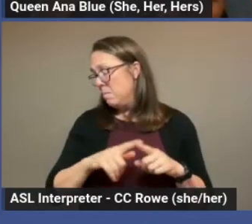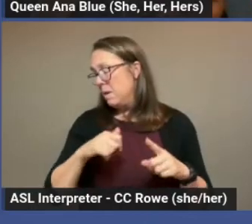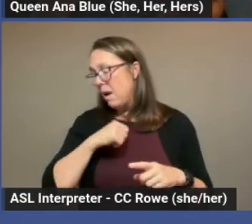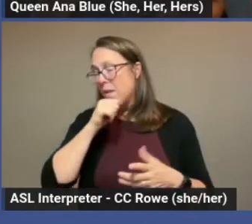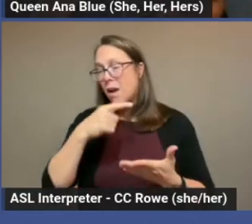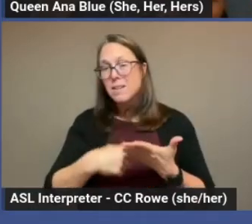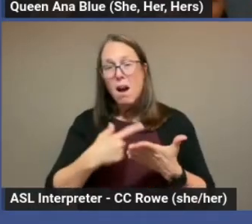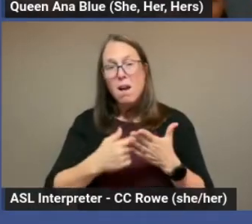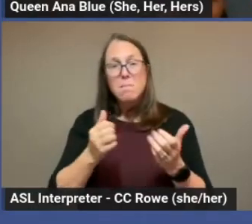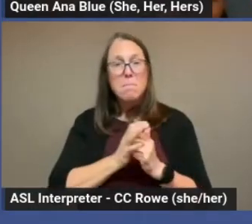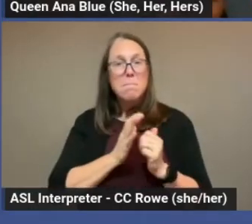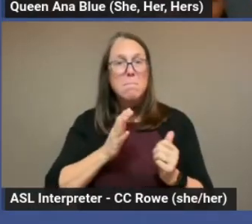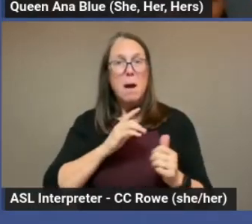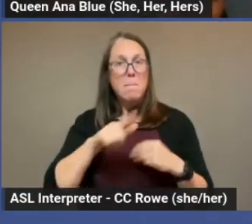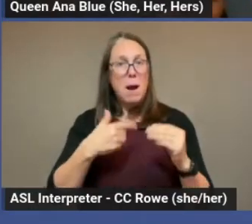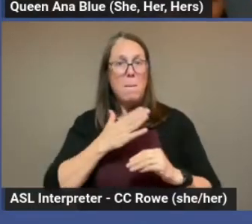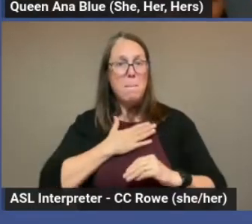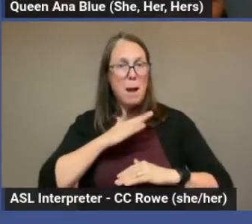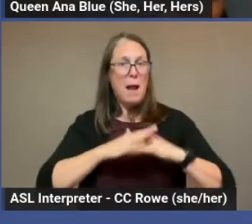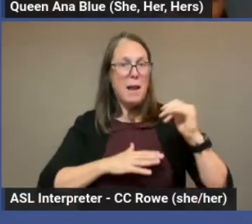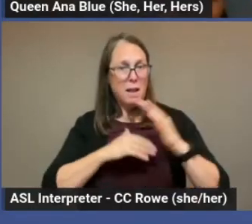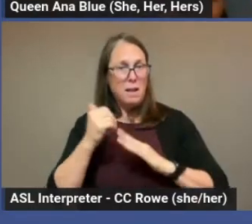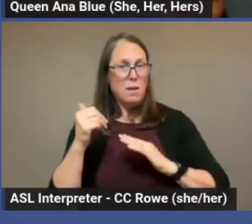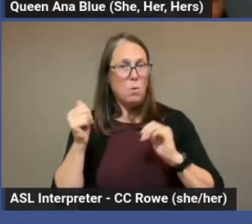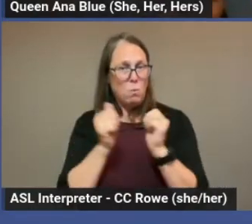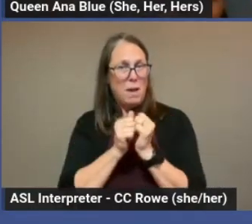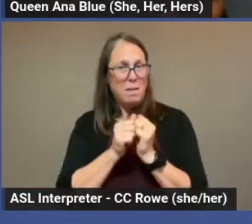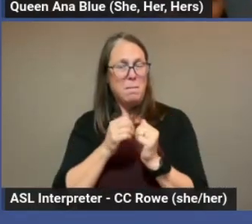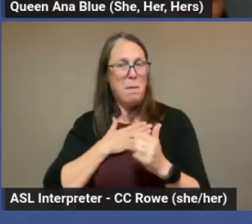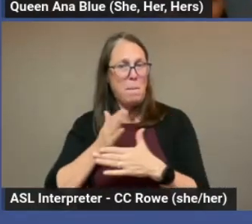with my partner. Hence the term tolerance part.